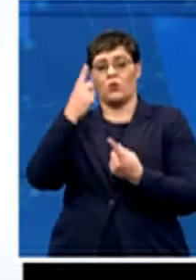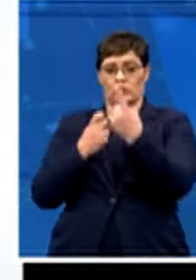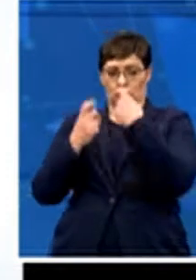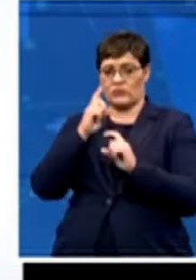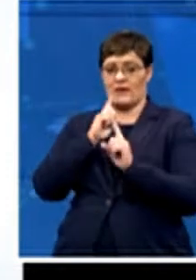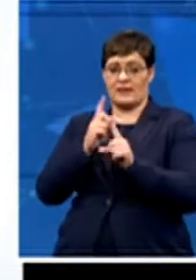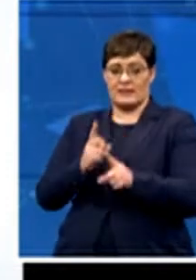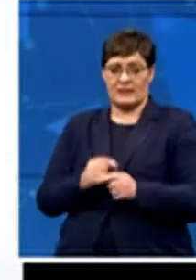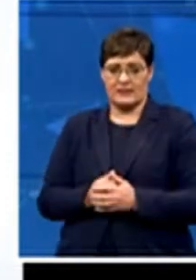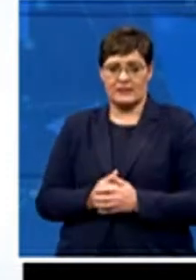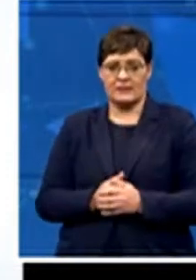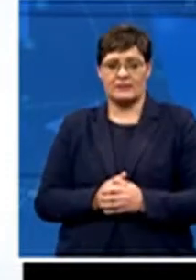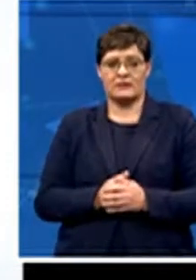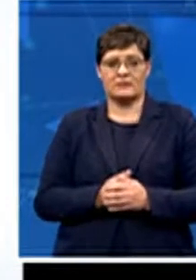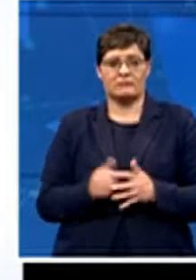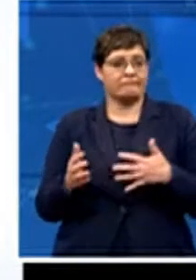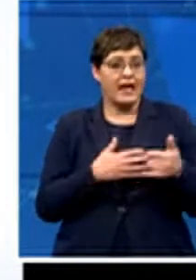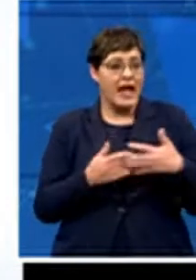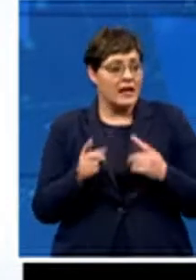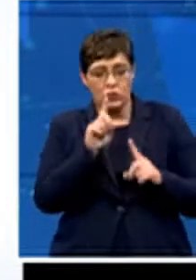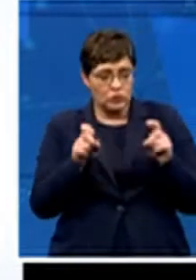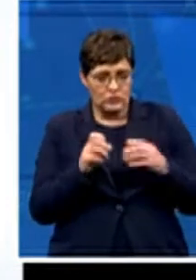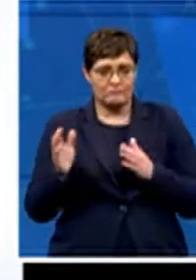I'm going to move on to the sort of proximal factors.